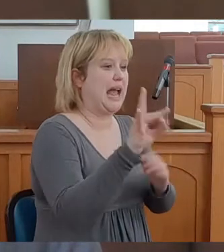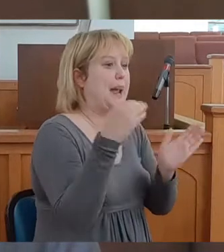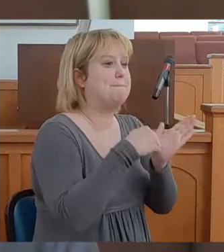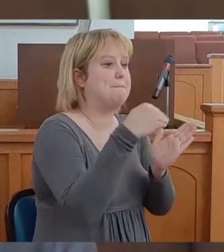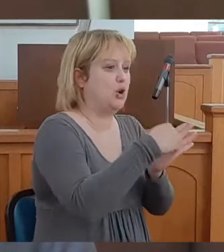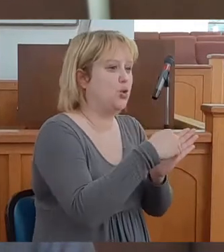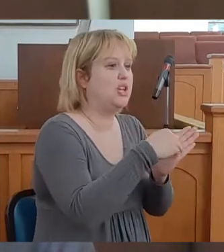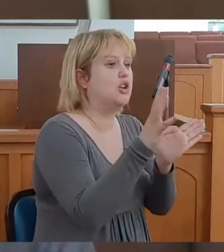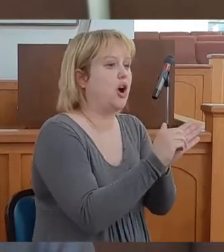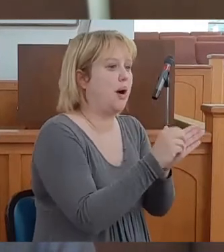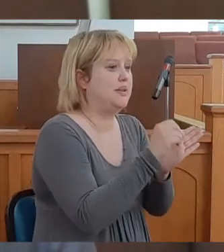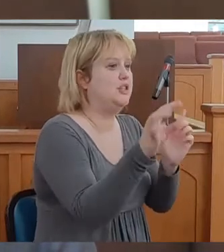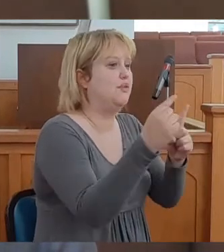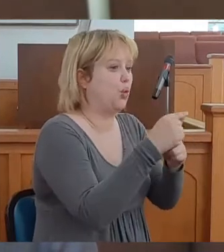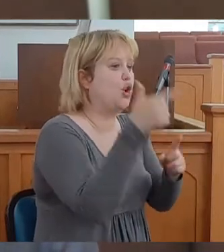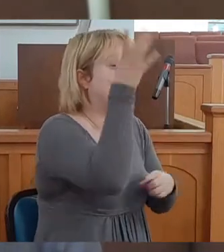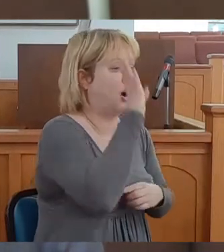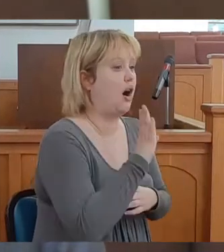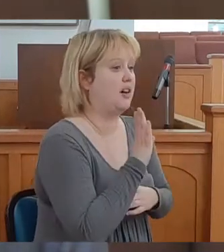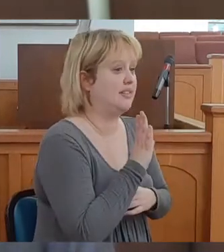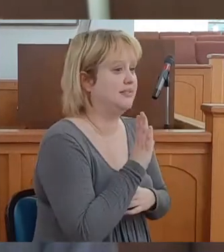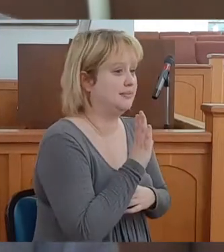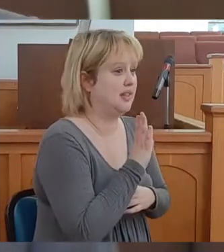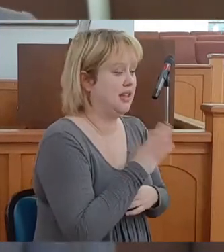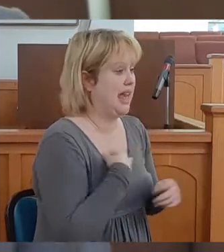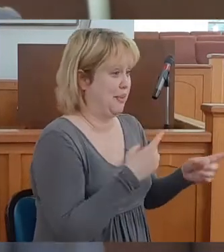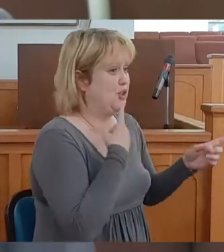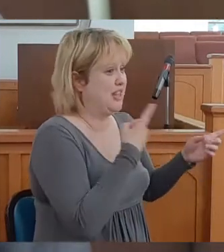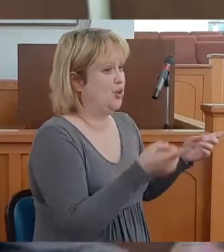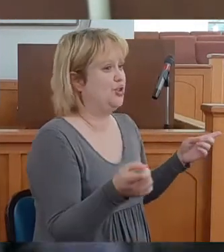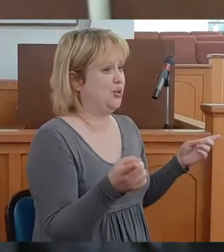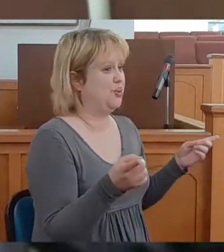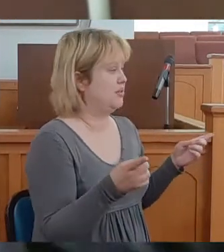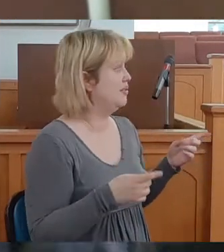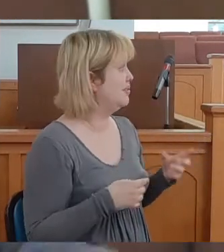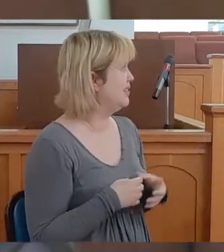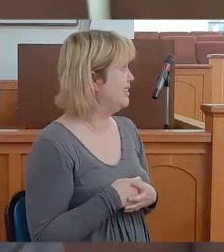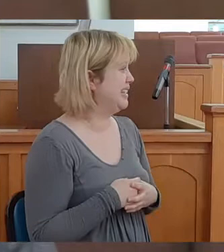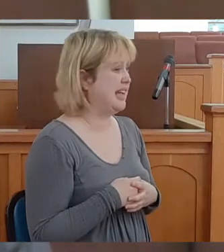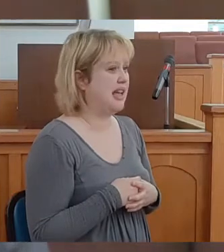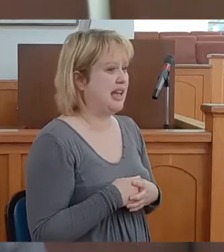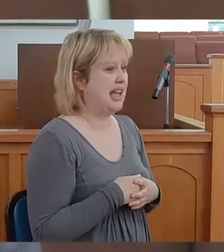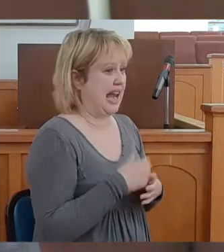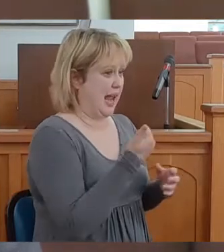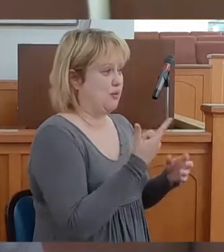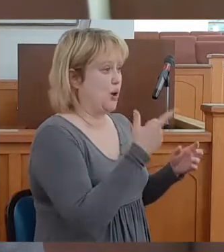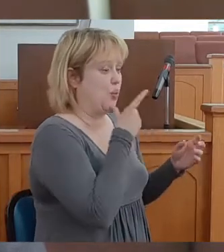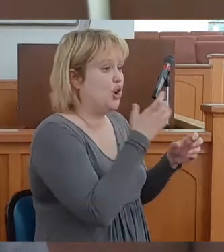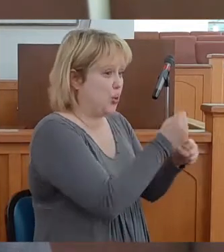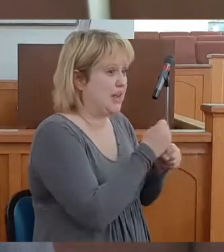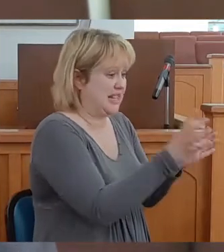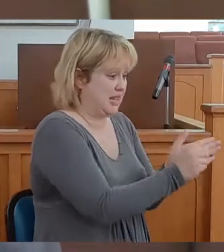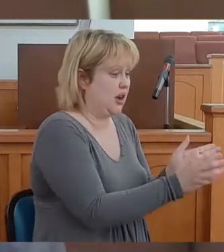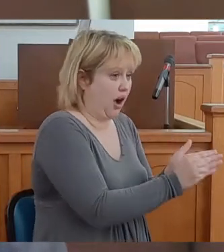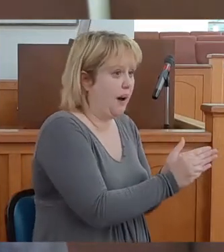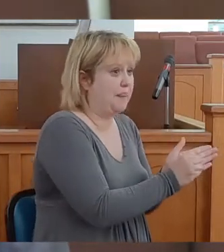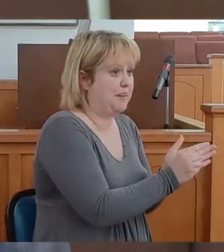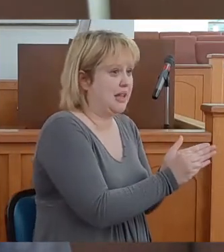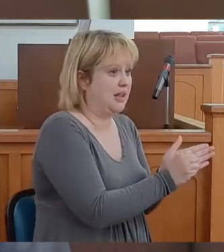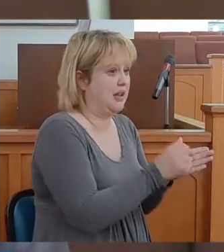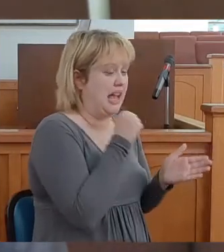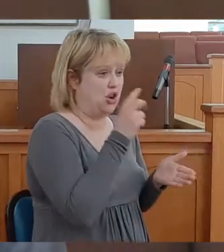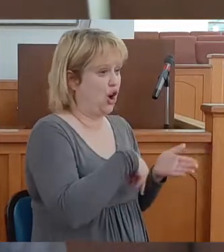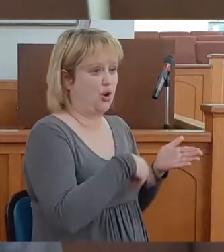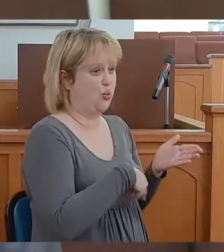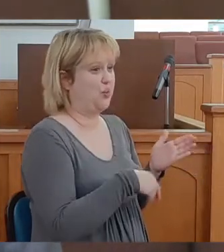of the word of God. I'm gonna tell you everybody who get a copy is not gonna read the